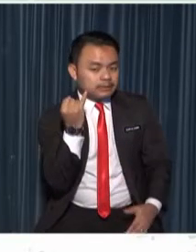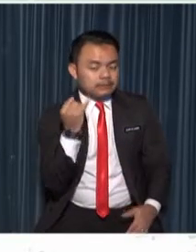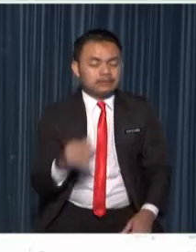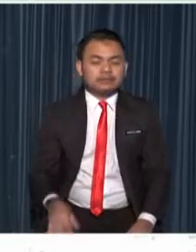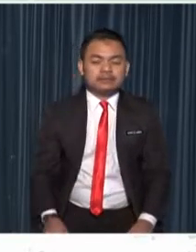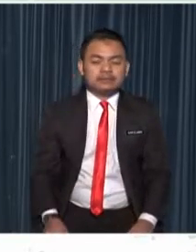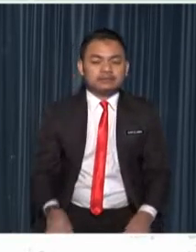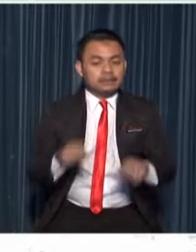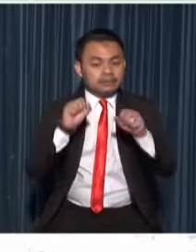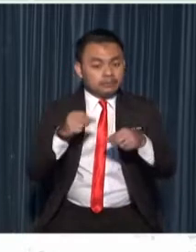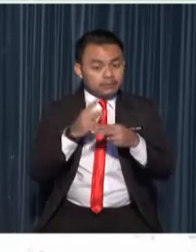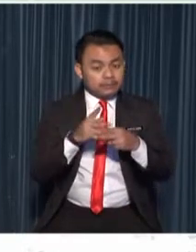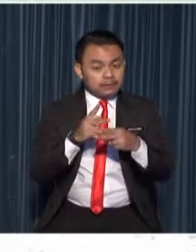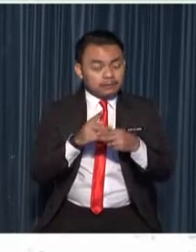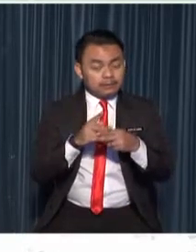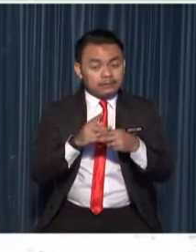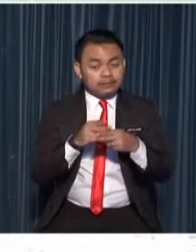can you name the fruits